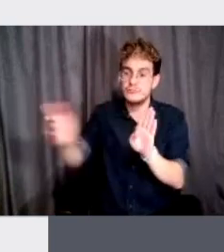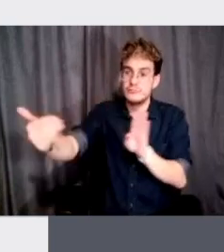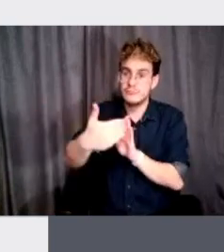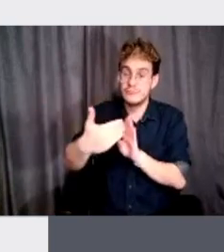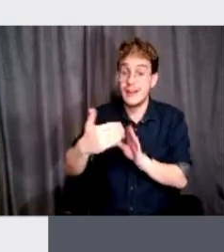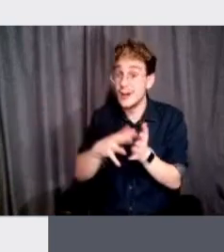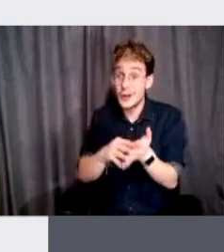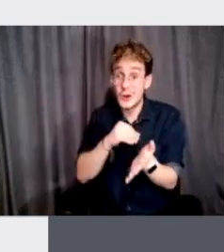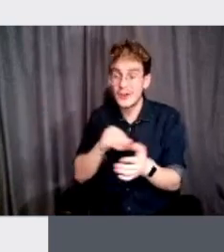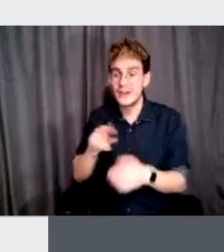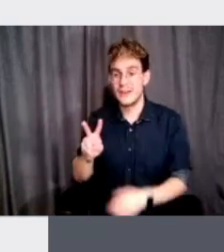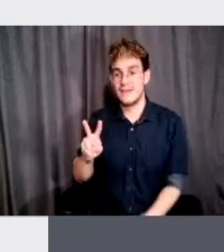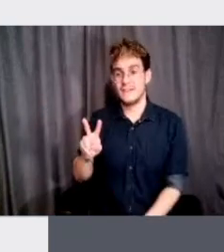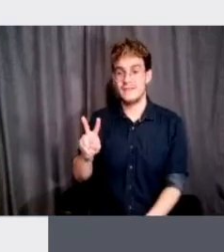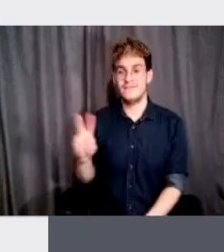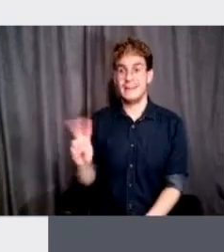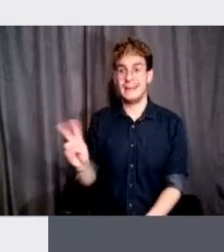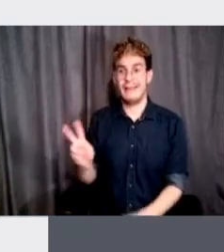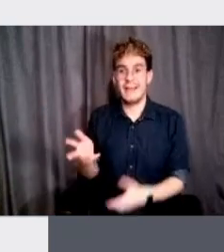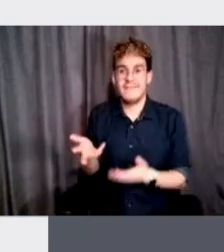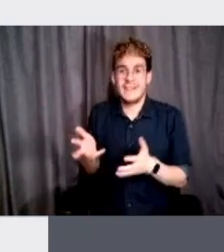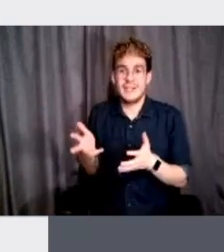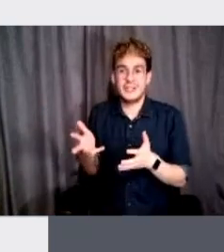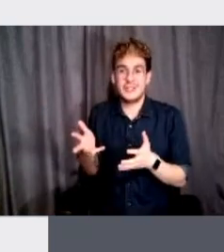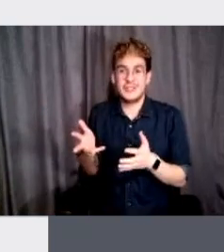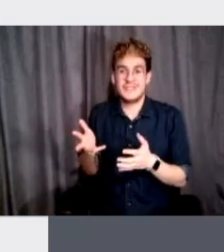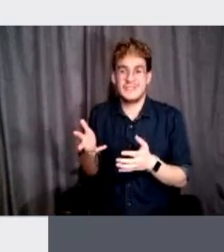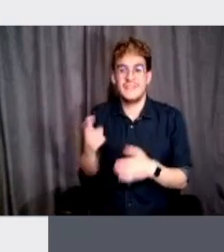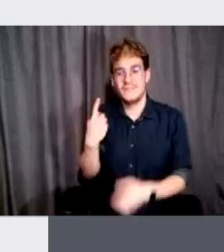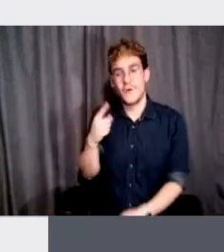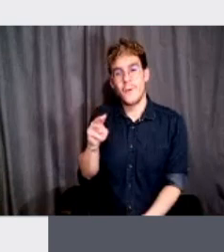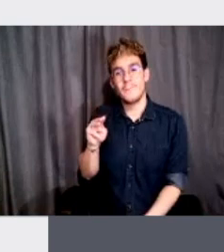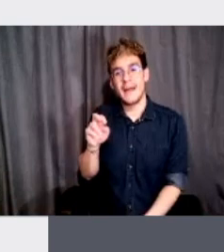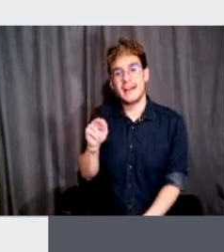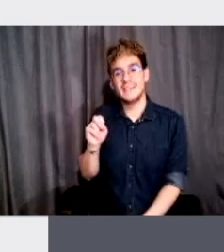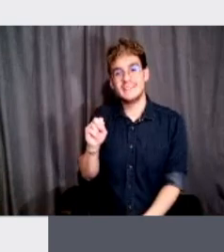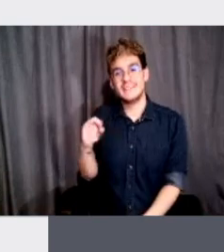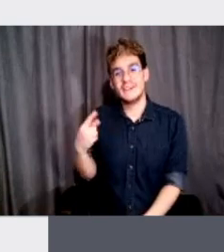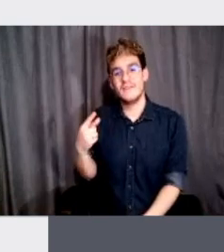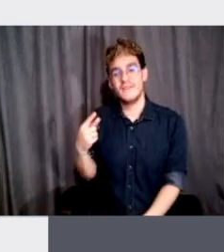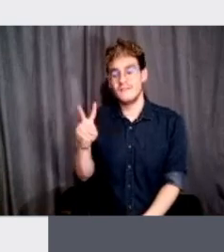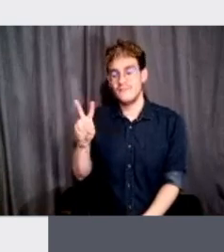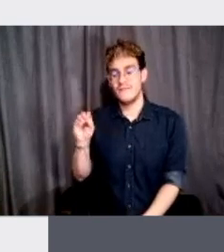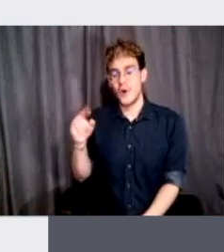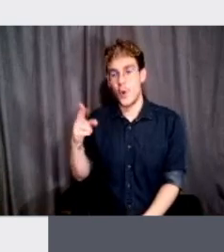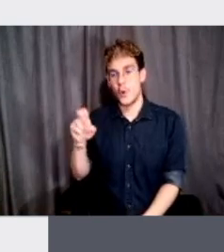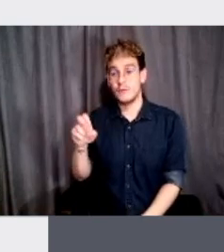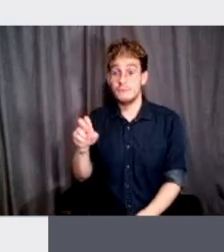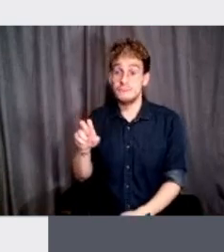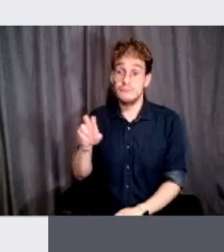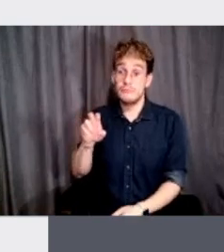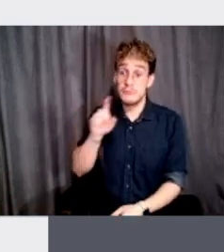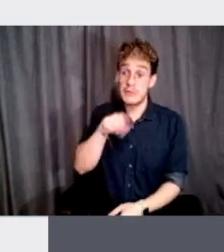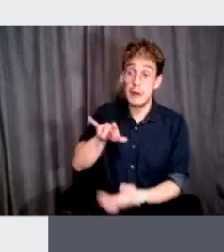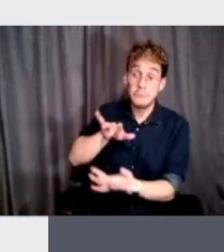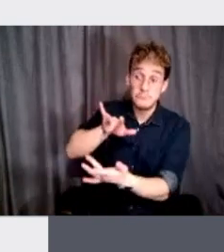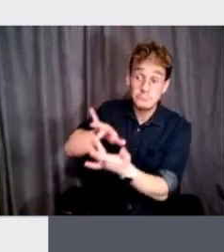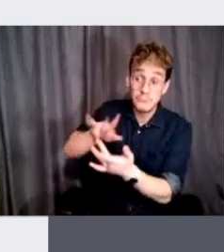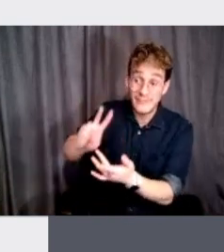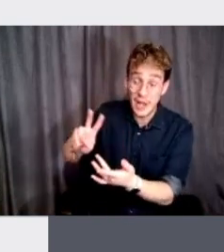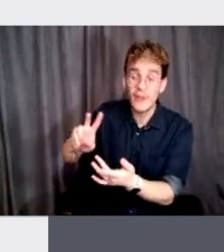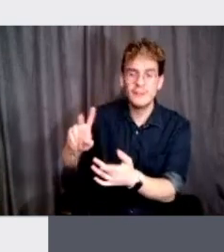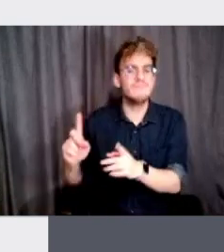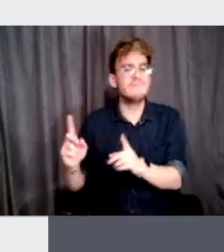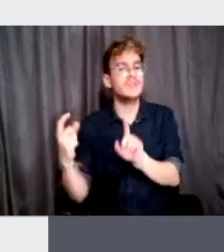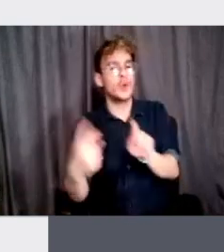learned that Vignelli had done that for, uh, for Men's Vogue, and then they got in touch and he donated the work for,